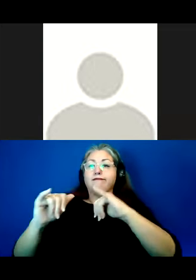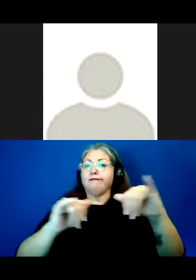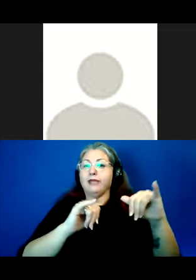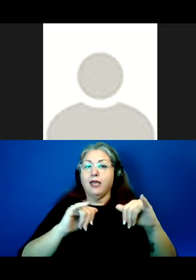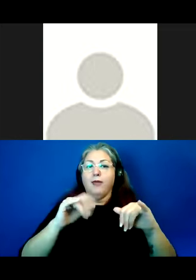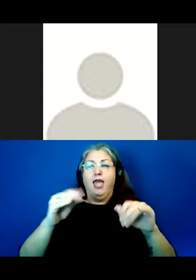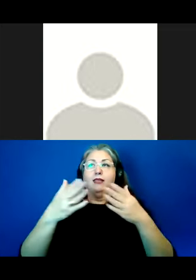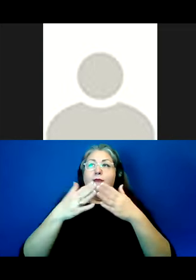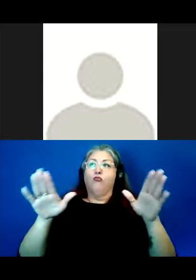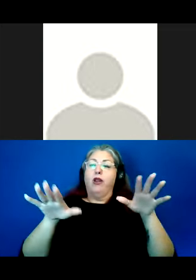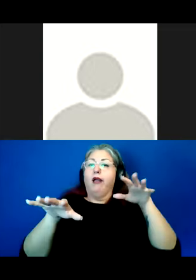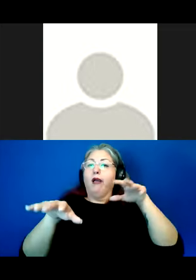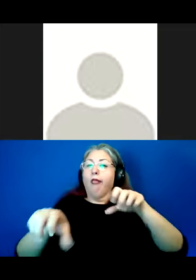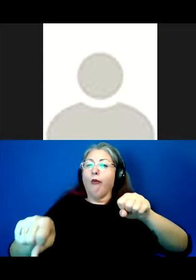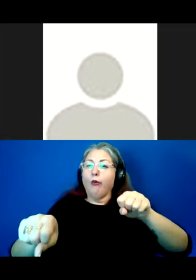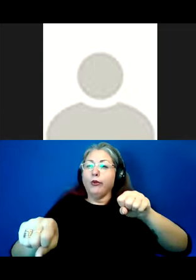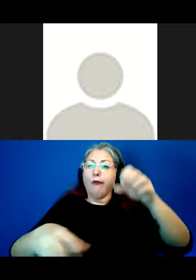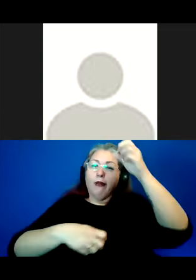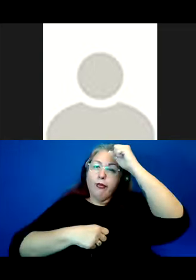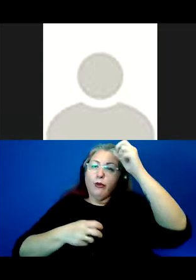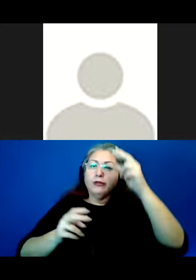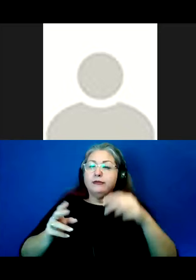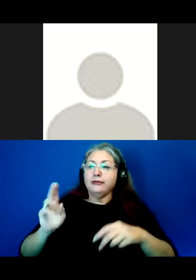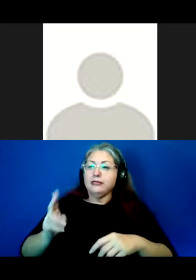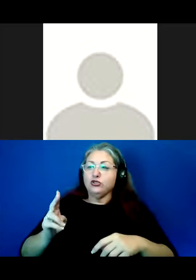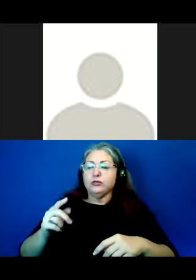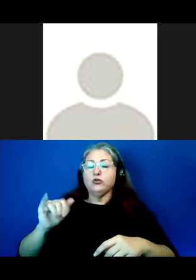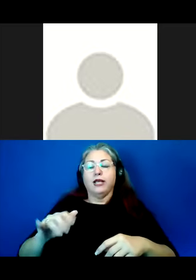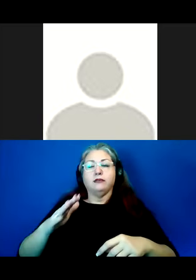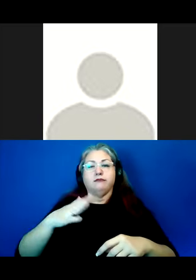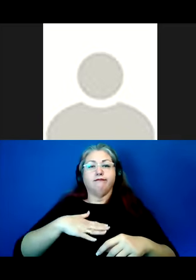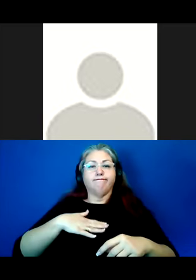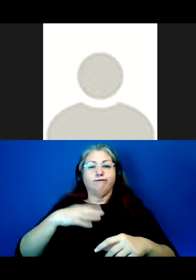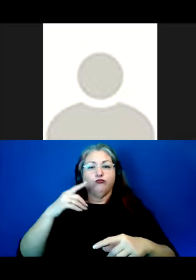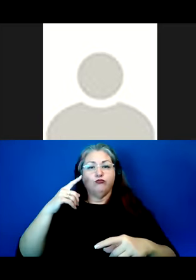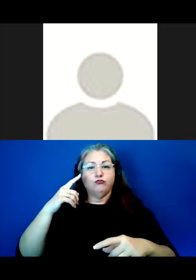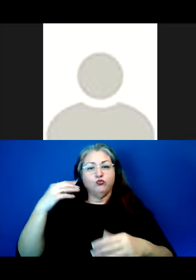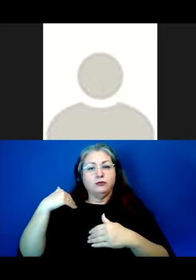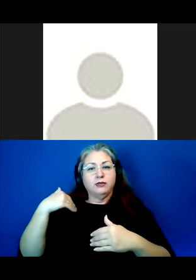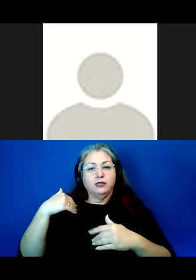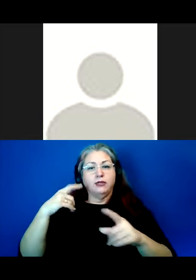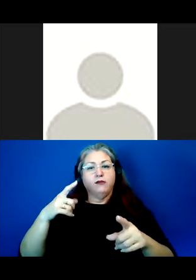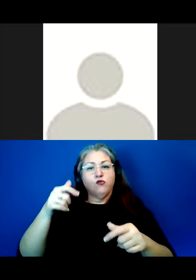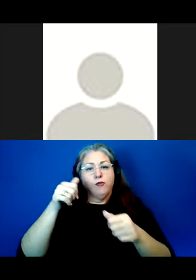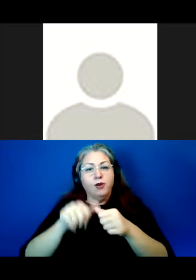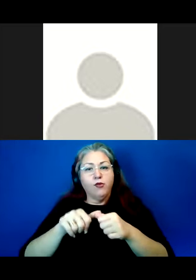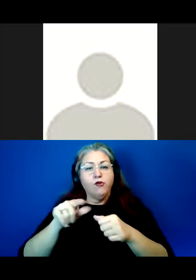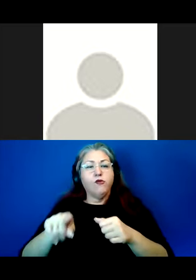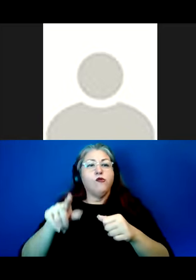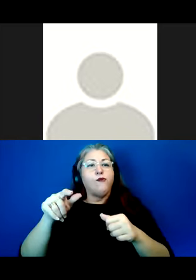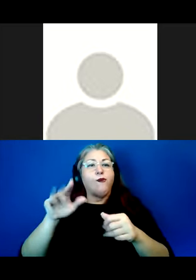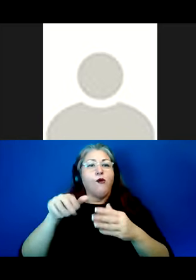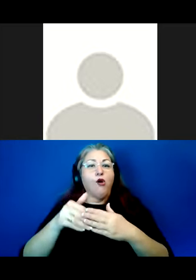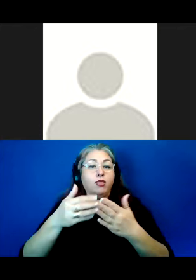colonial history of linguistics. And it's my responsibility to operate with that in mind and to recognize that the